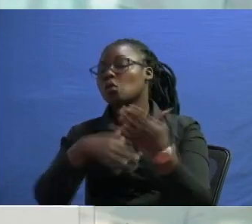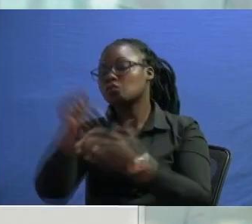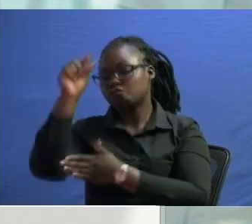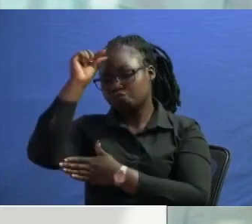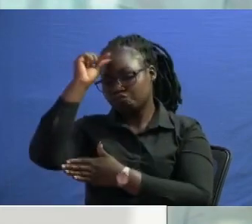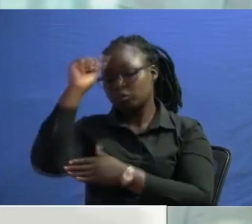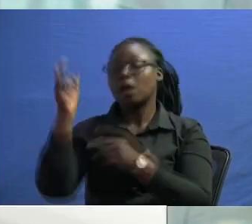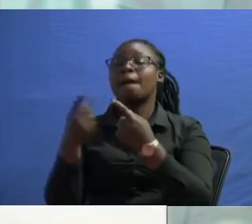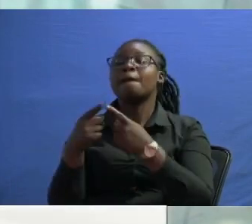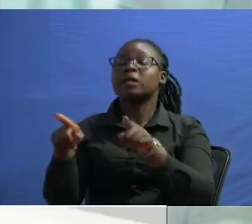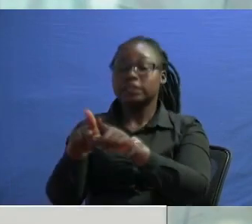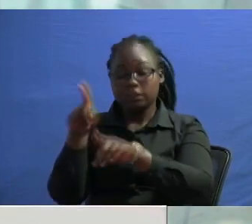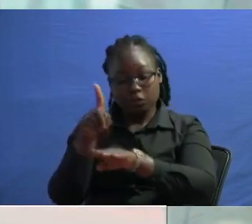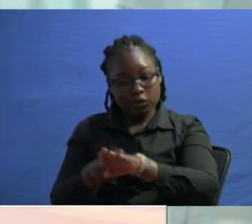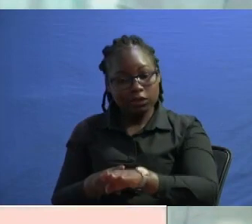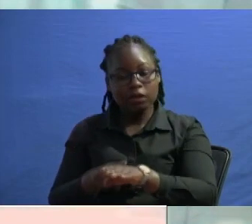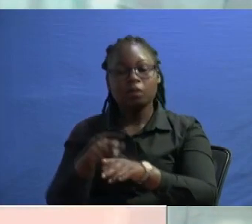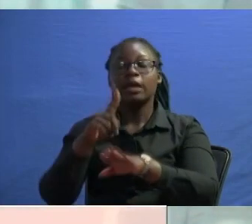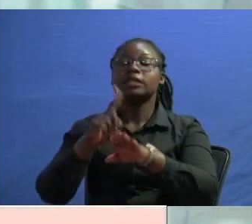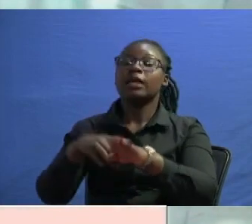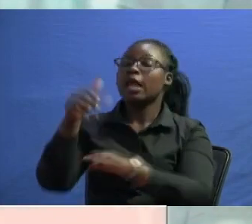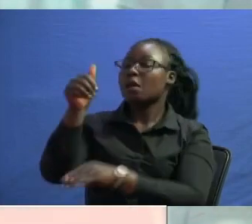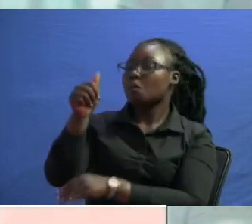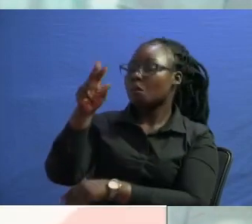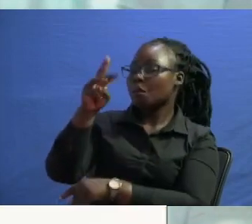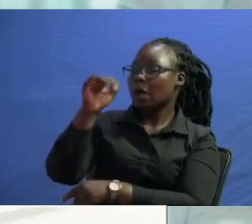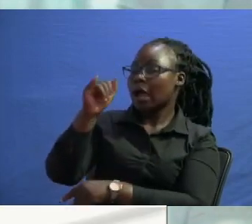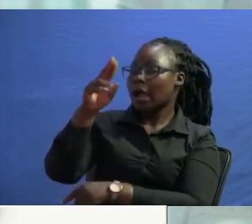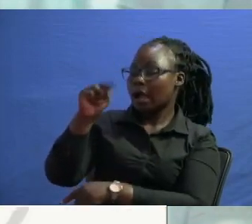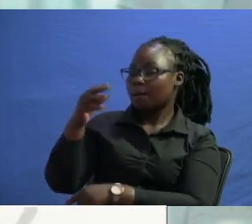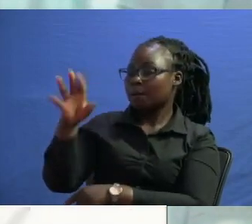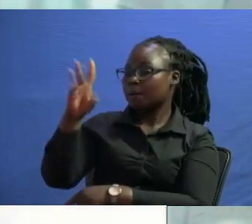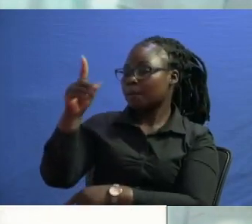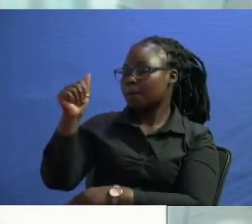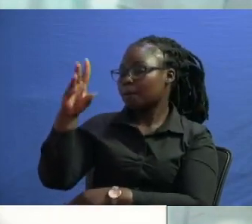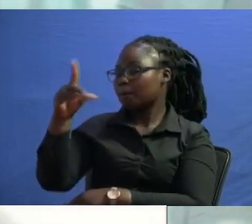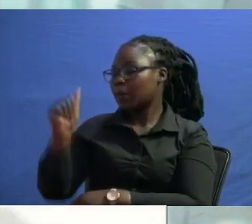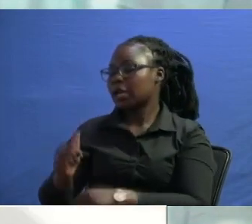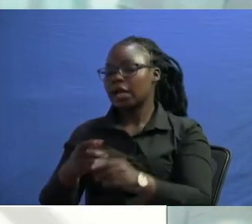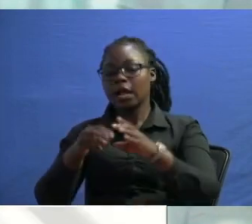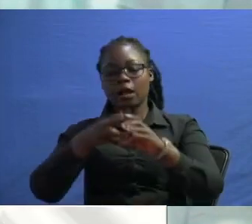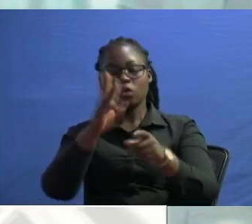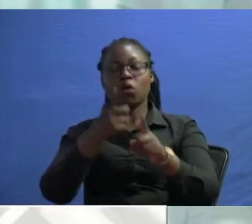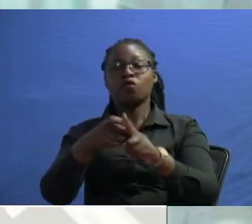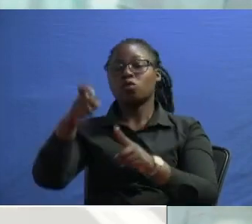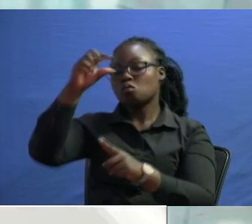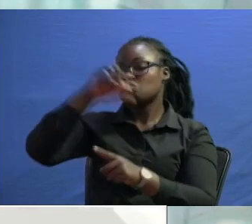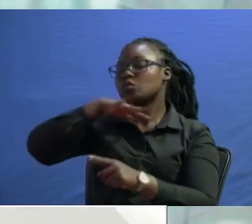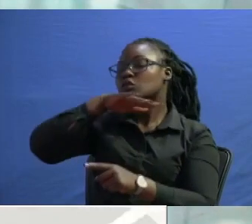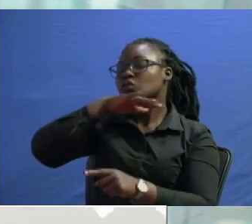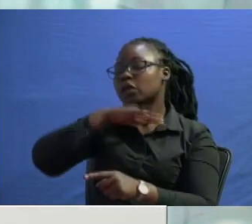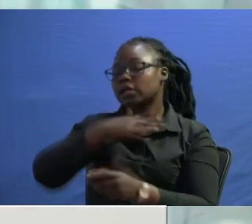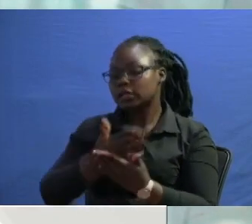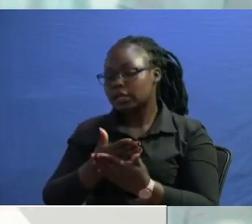when when aminda resigned resigned from uganda uganda did not cease to exist uganda